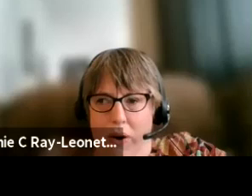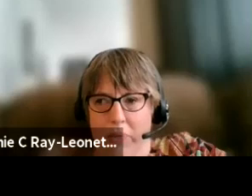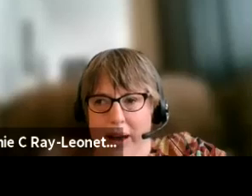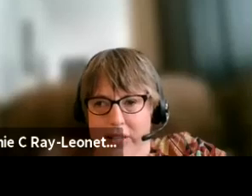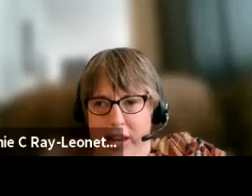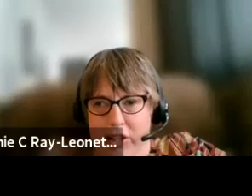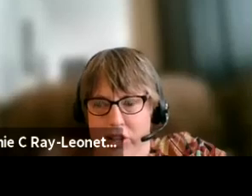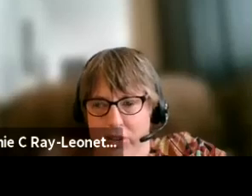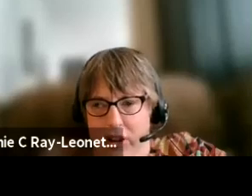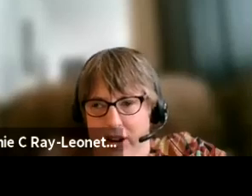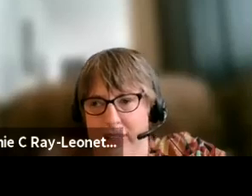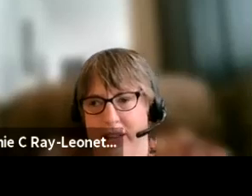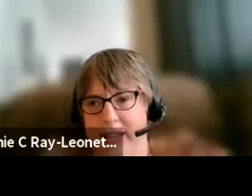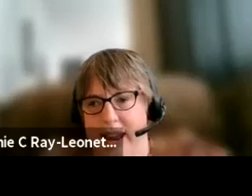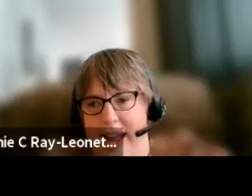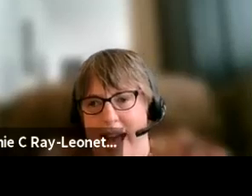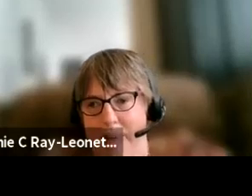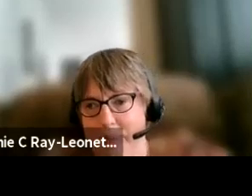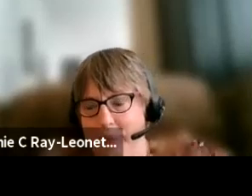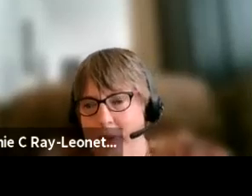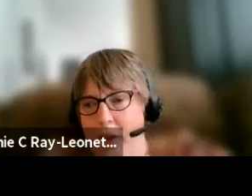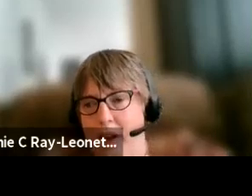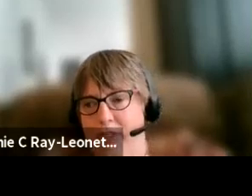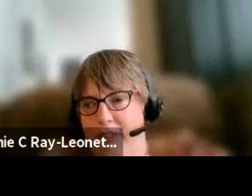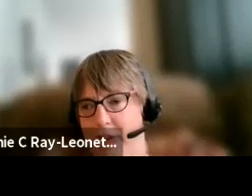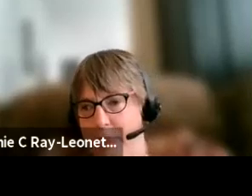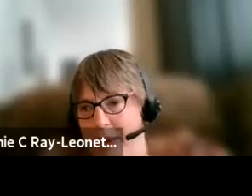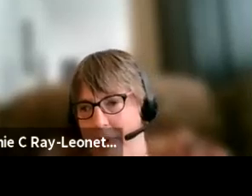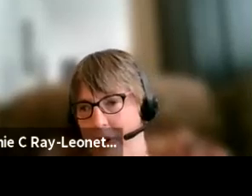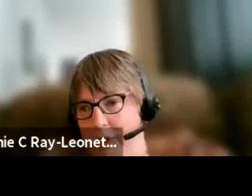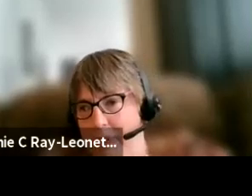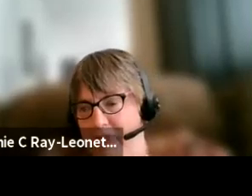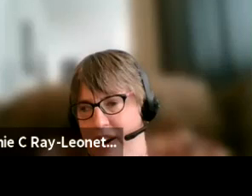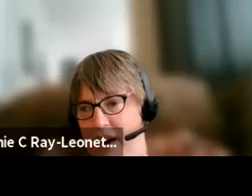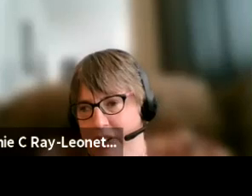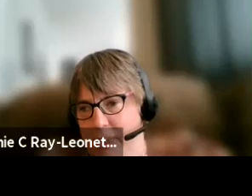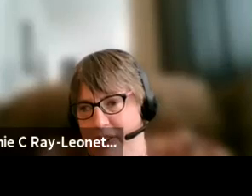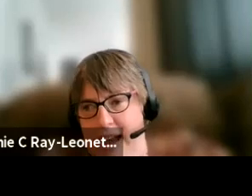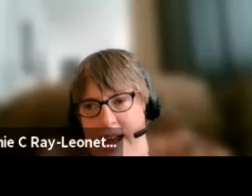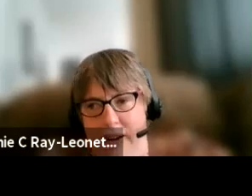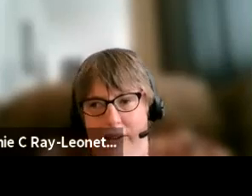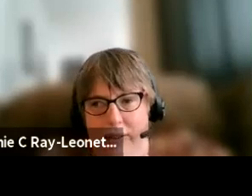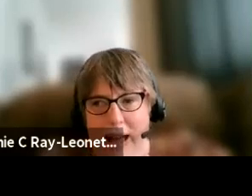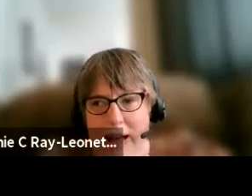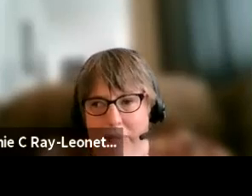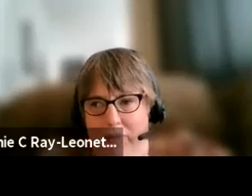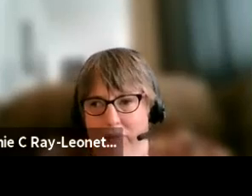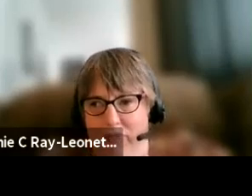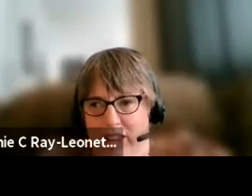on Wednesday, June 30th at 10 a.m. for those people who would prefer to provide